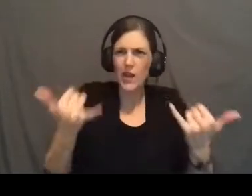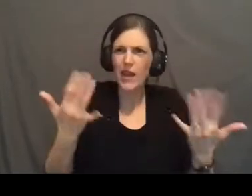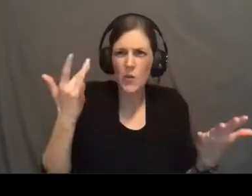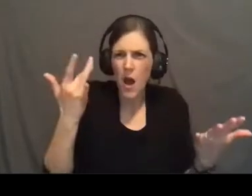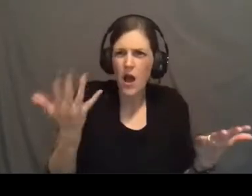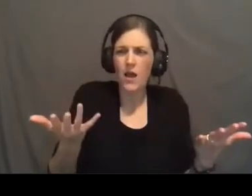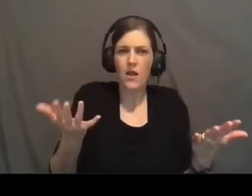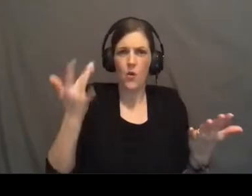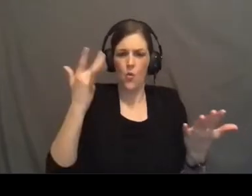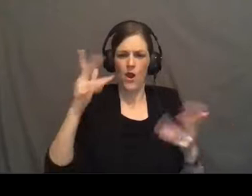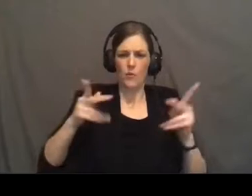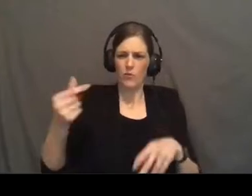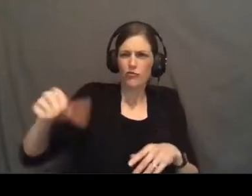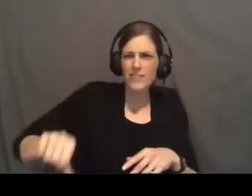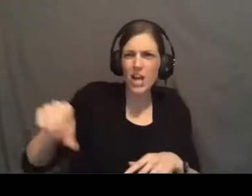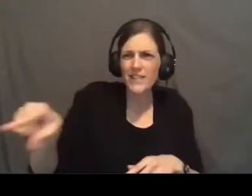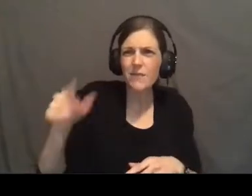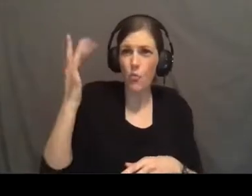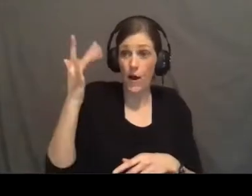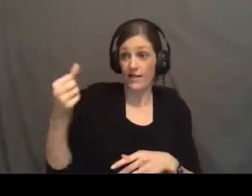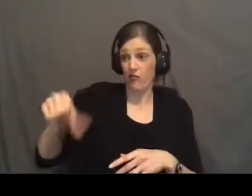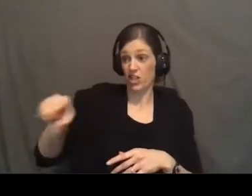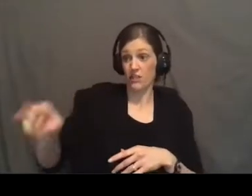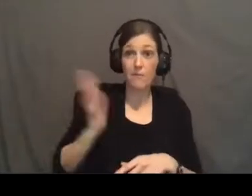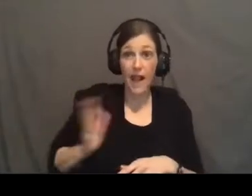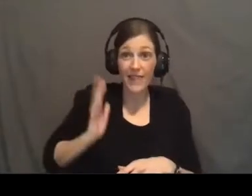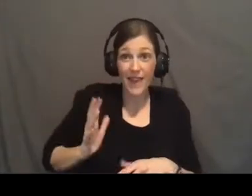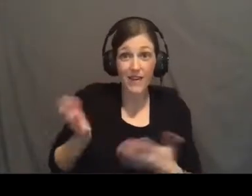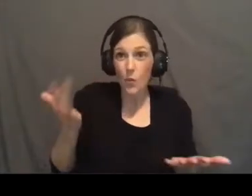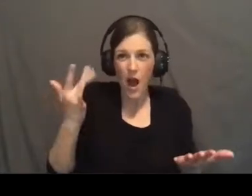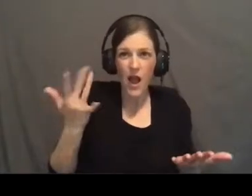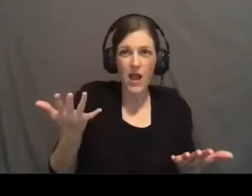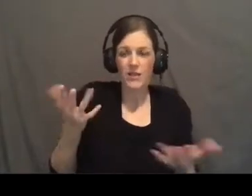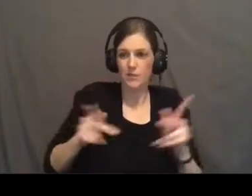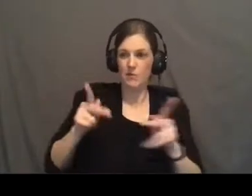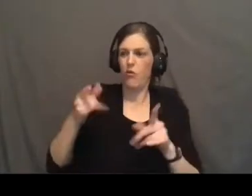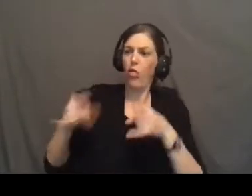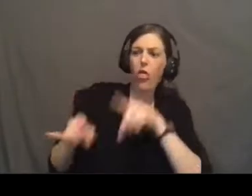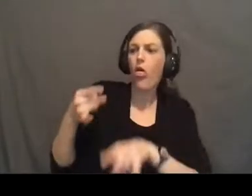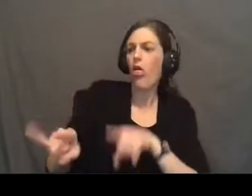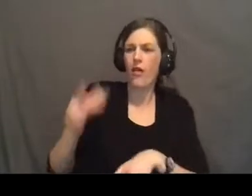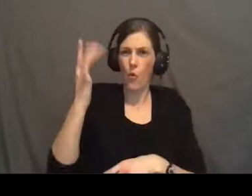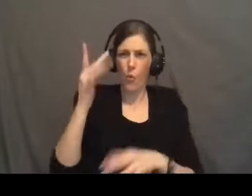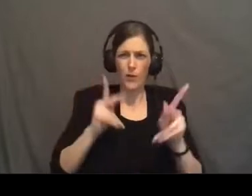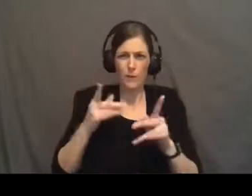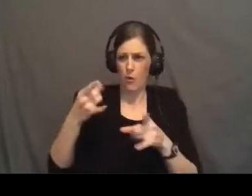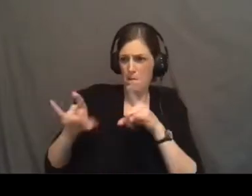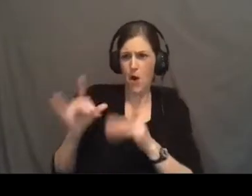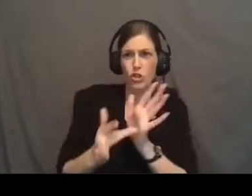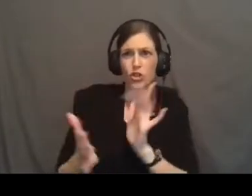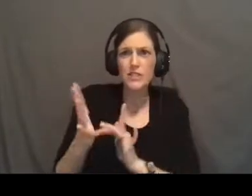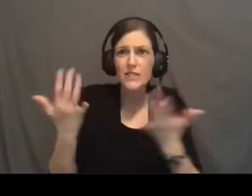Why do people reject Him? Why did they reject Him back then? Why did people mock Him back then? Why do people mock Jesus today?